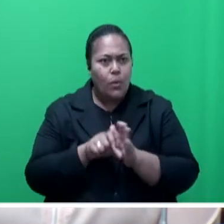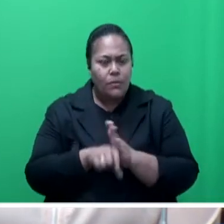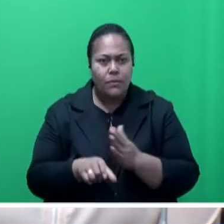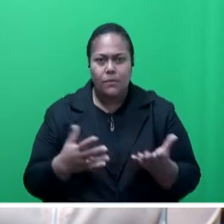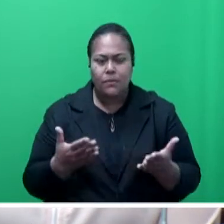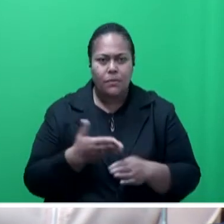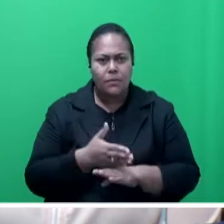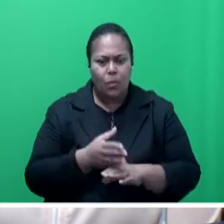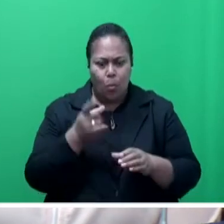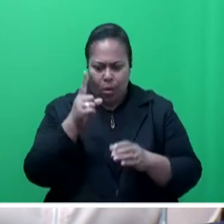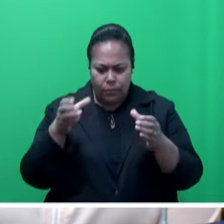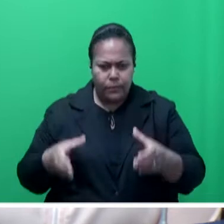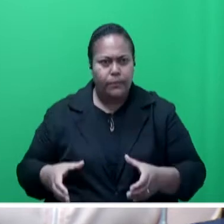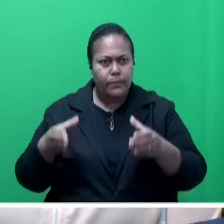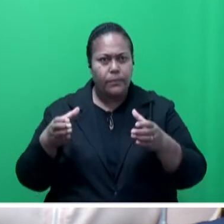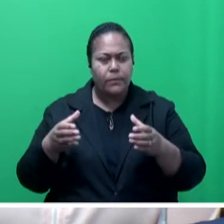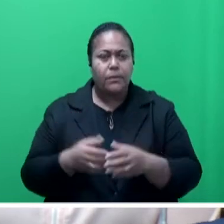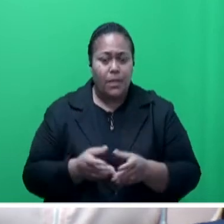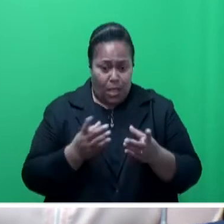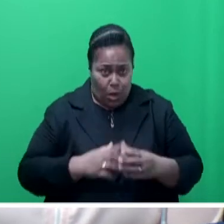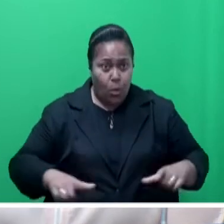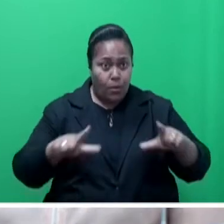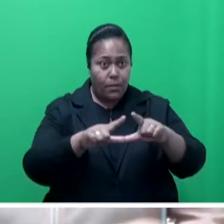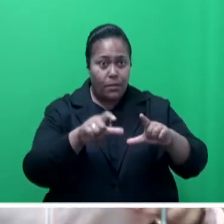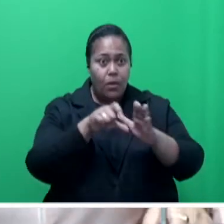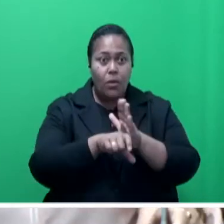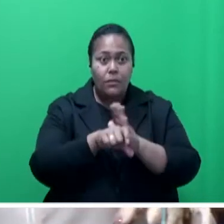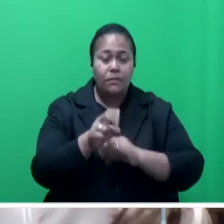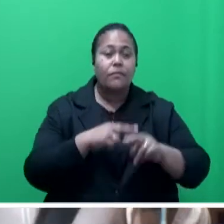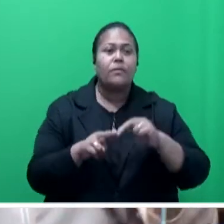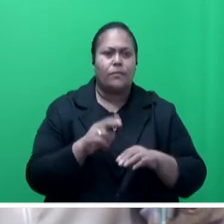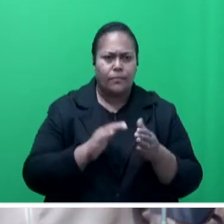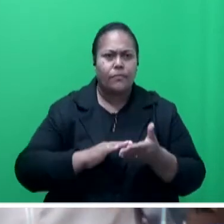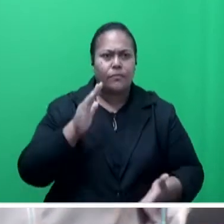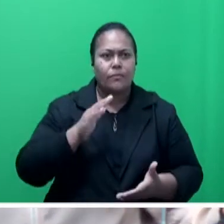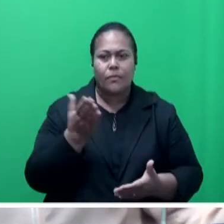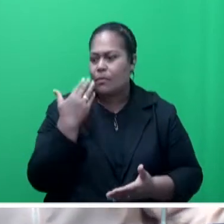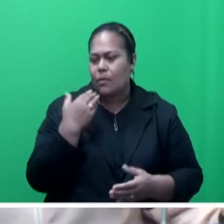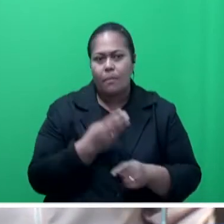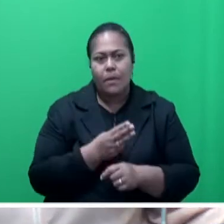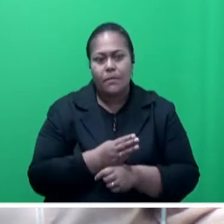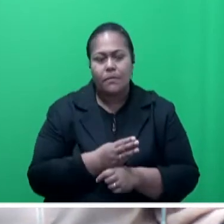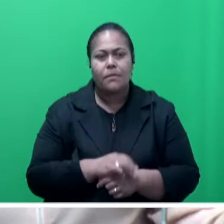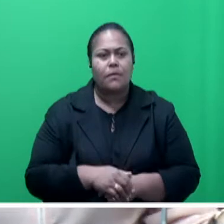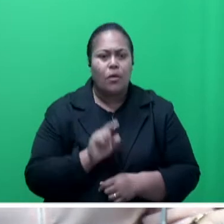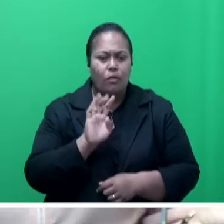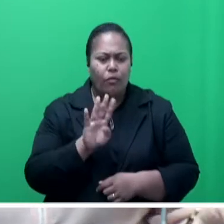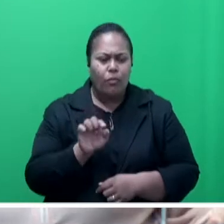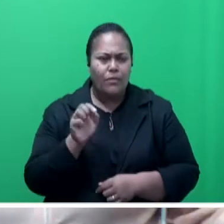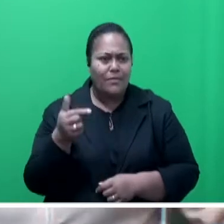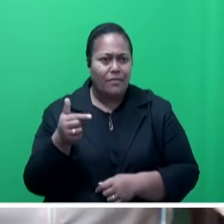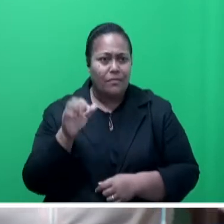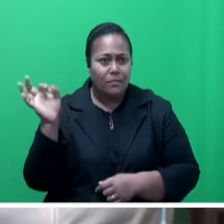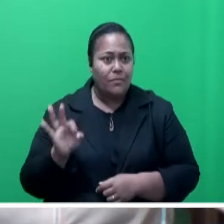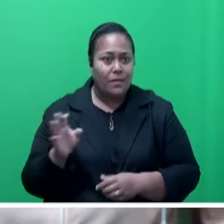Domestic prices, Mr. Speaker, sir, have also risen in recent months, reflecting international price developments. Annual inflation stood at 4.7 percent